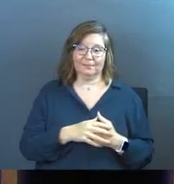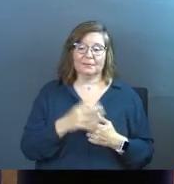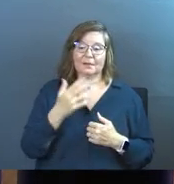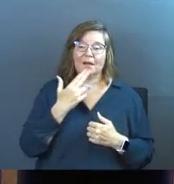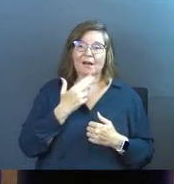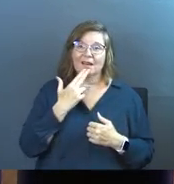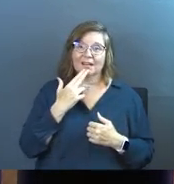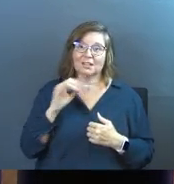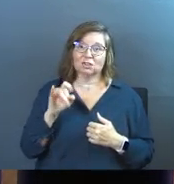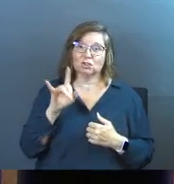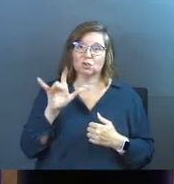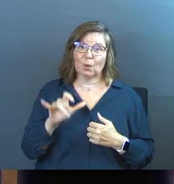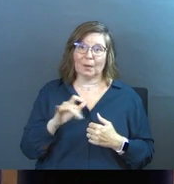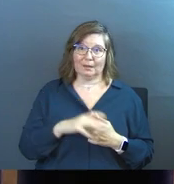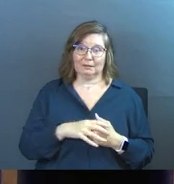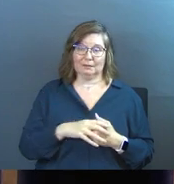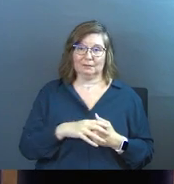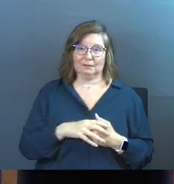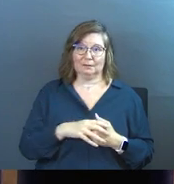Honey's joy.